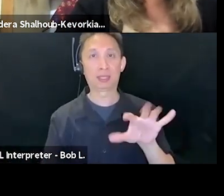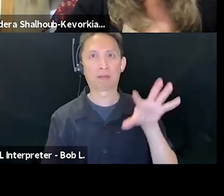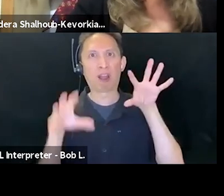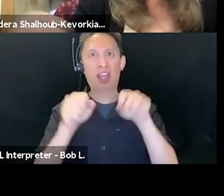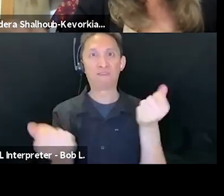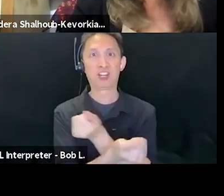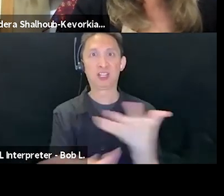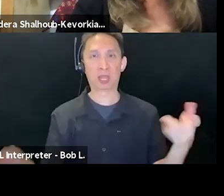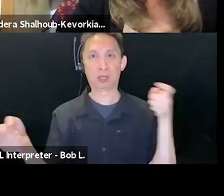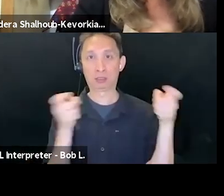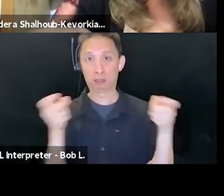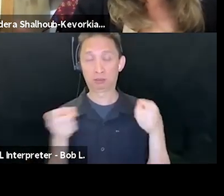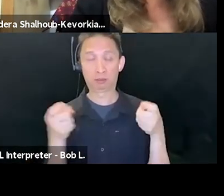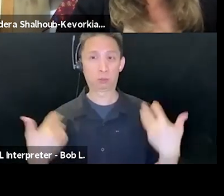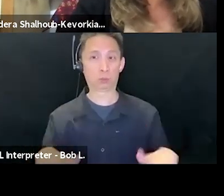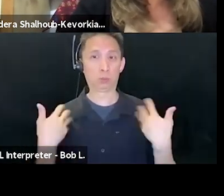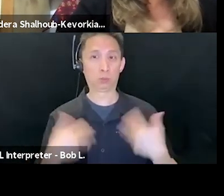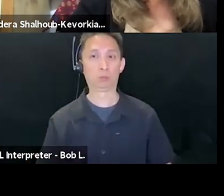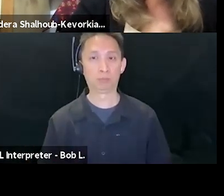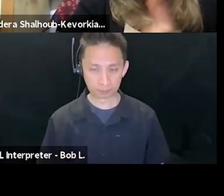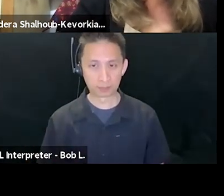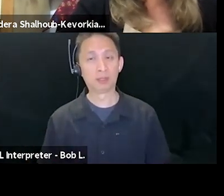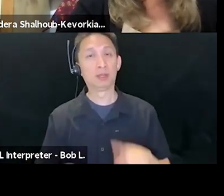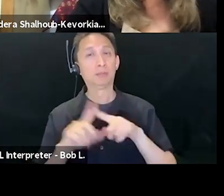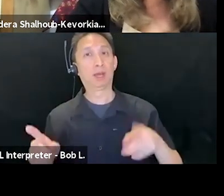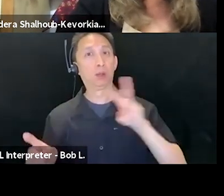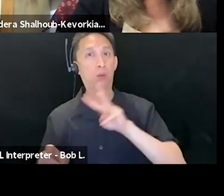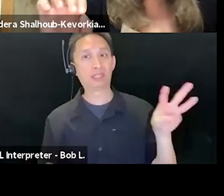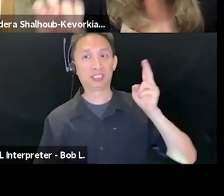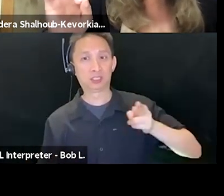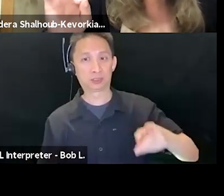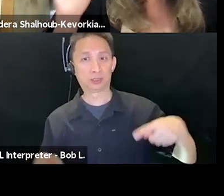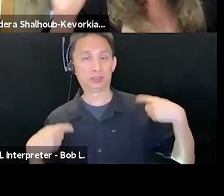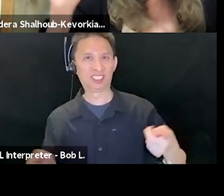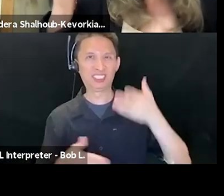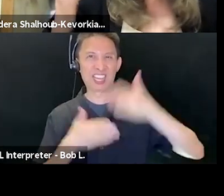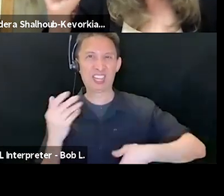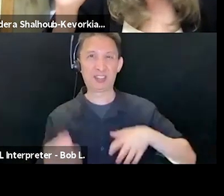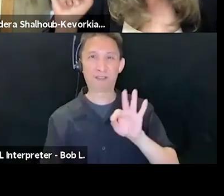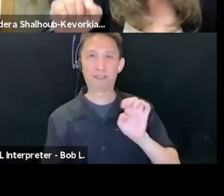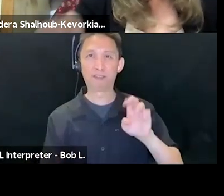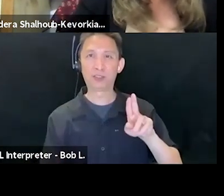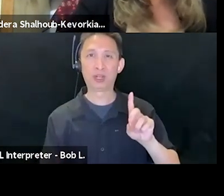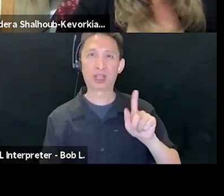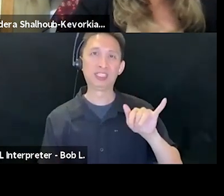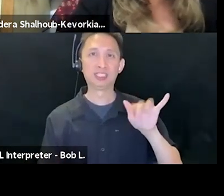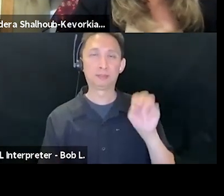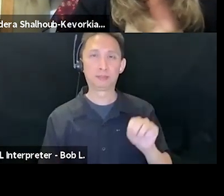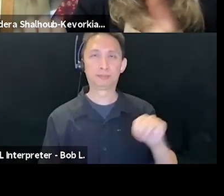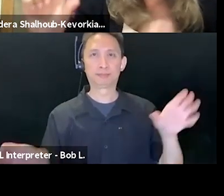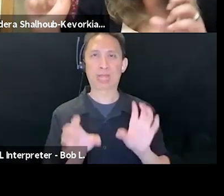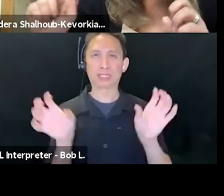and authority in Western history, at least in the period of the end of feudalism, rests within the state. After